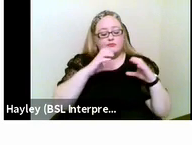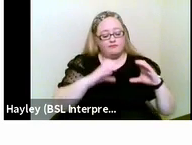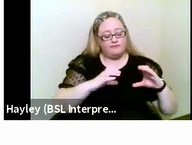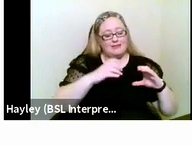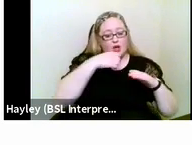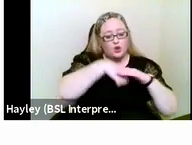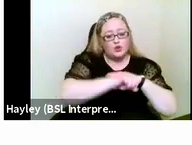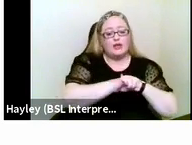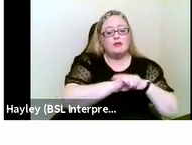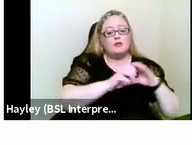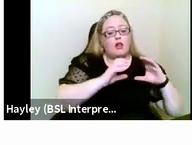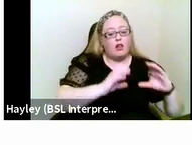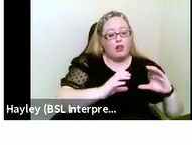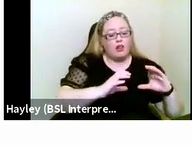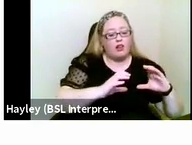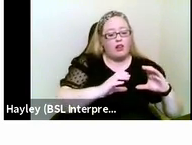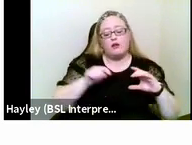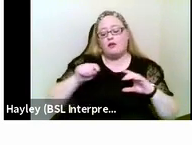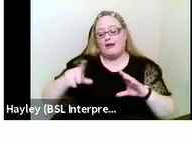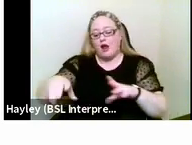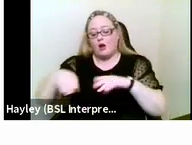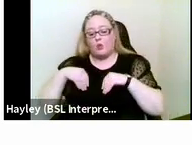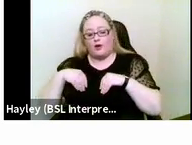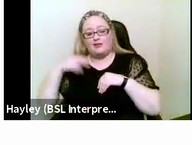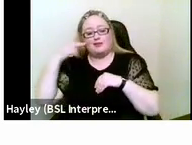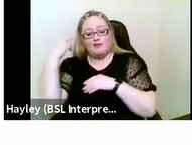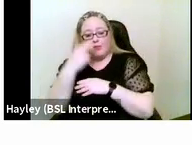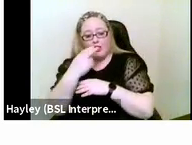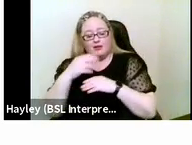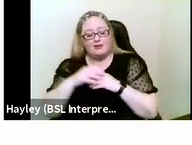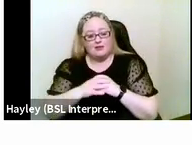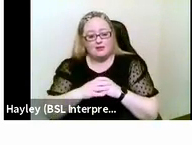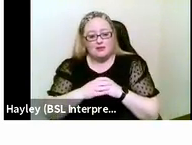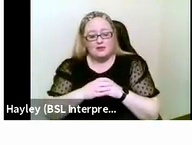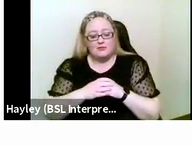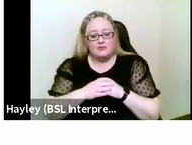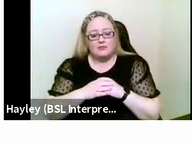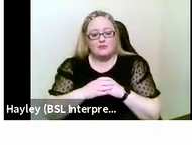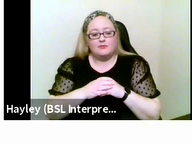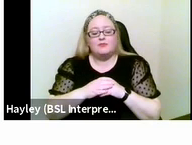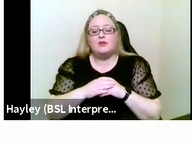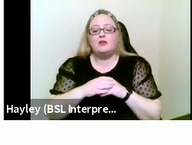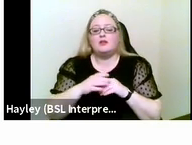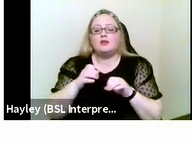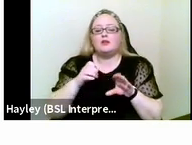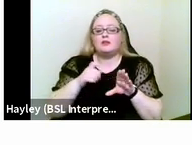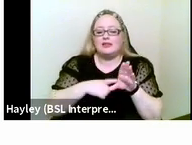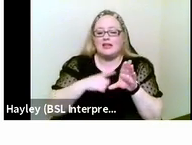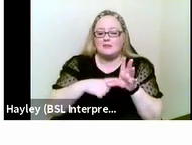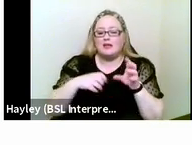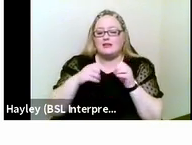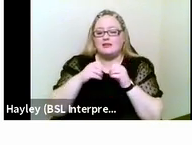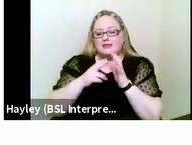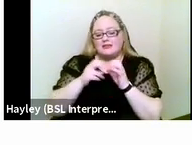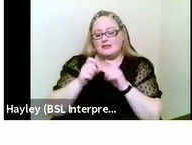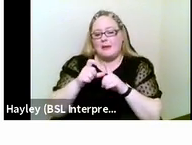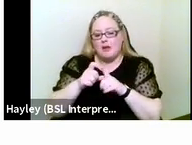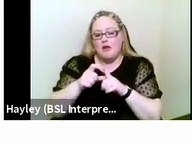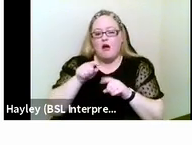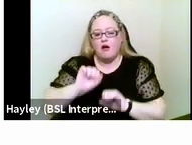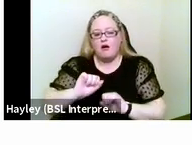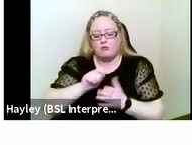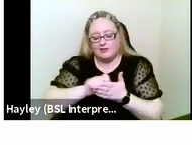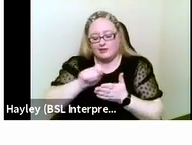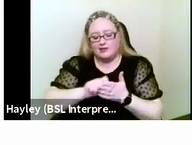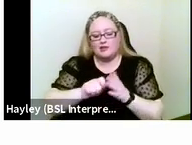deafblindness and acquired deafblindness. And this is what Jesper Dammeyer and others have done, breaking down the population